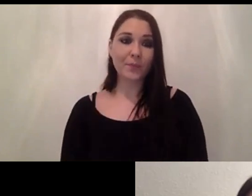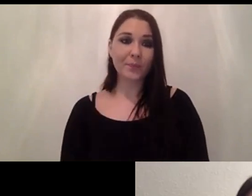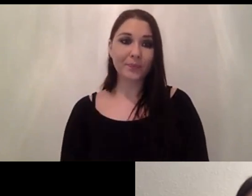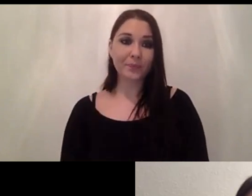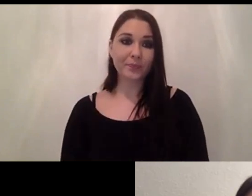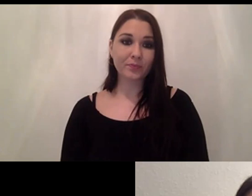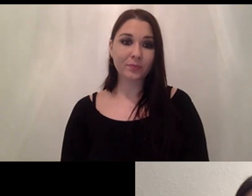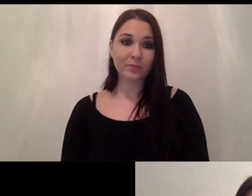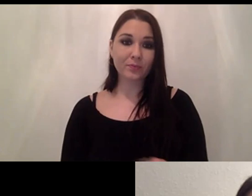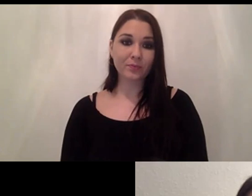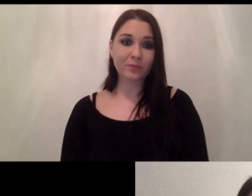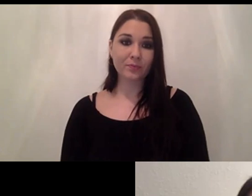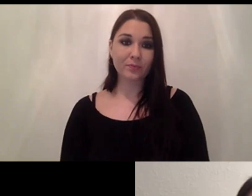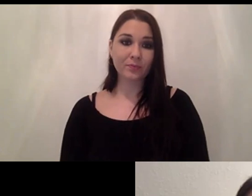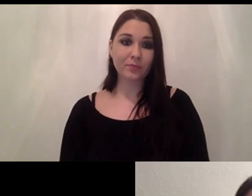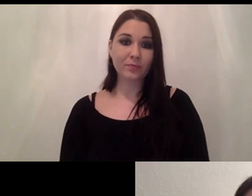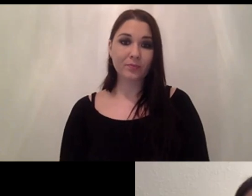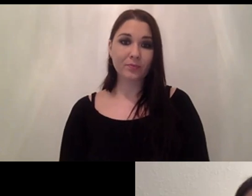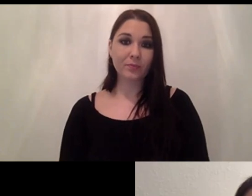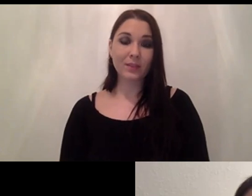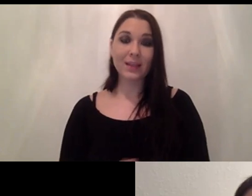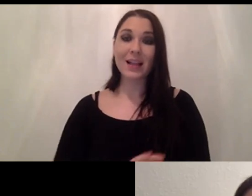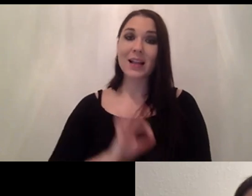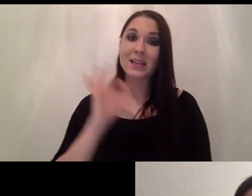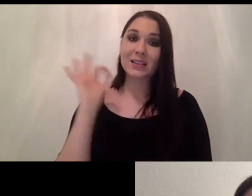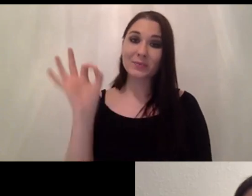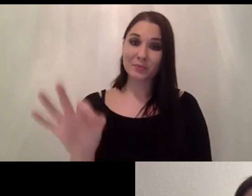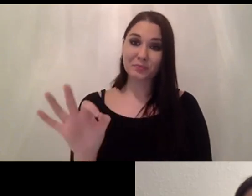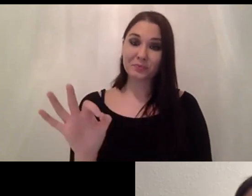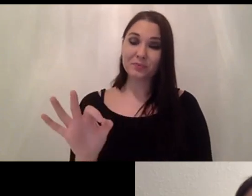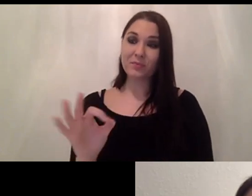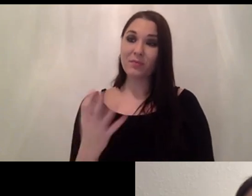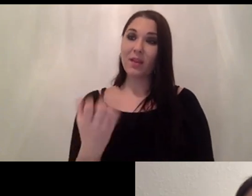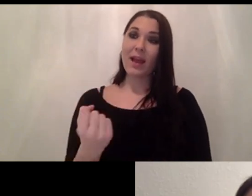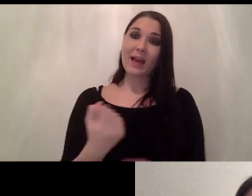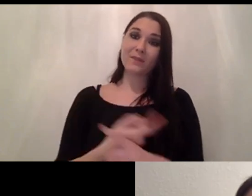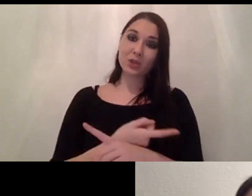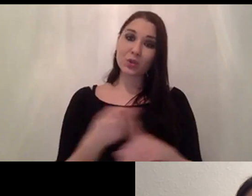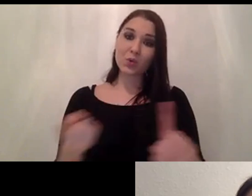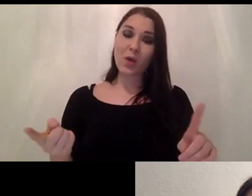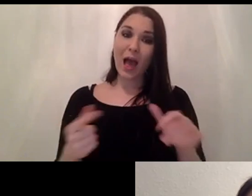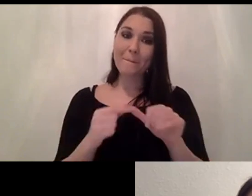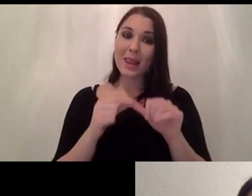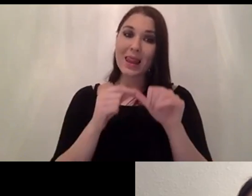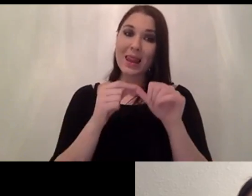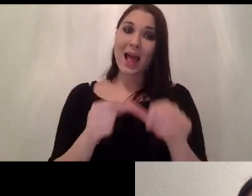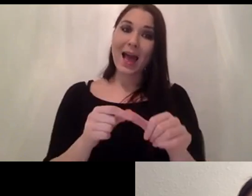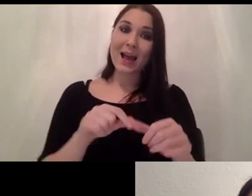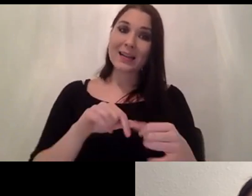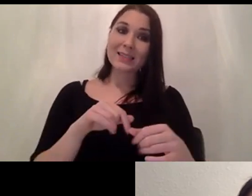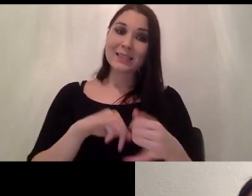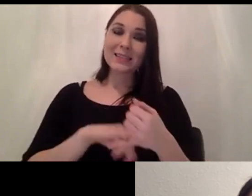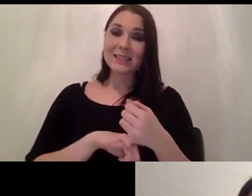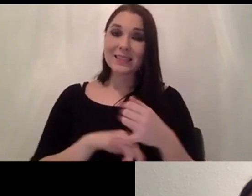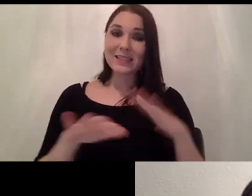yourself surely it's from irena and she's asked have you applied in production any models trained in a semi-supervised manner